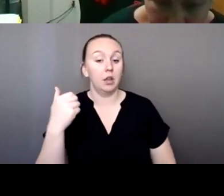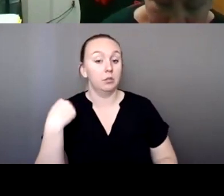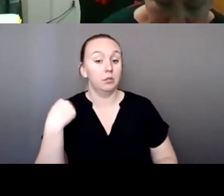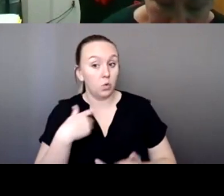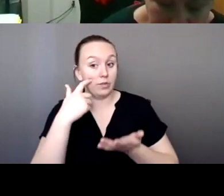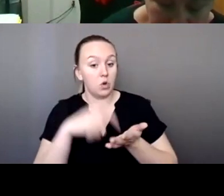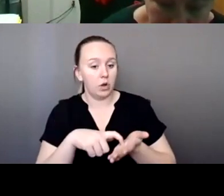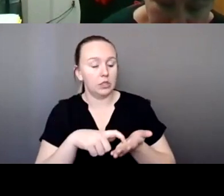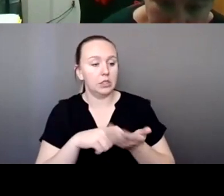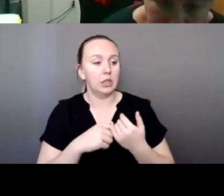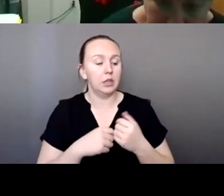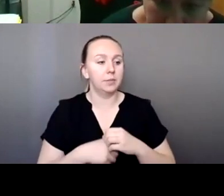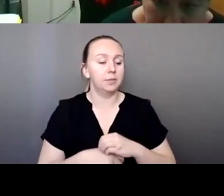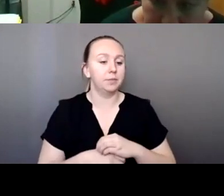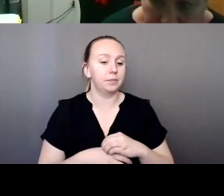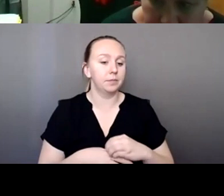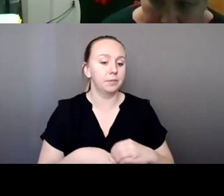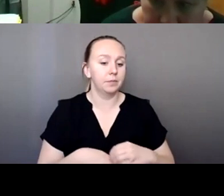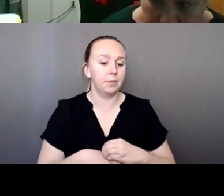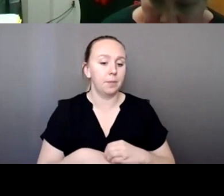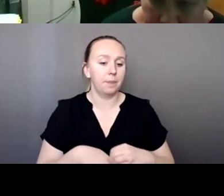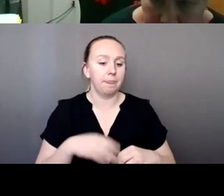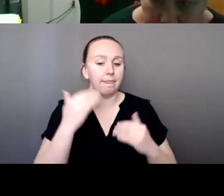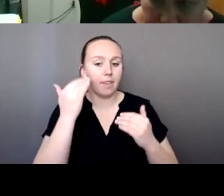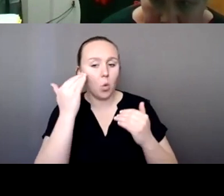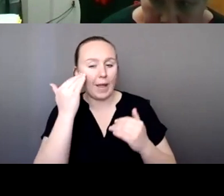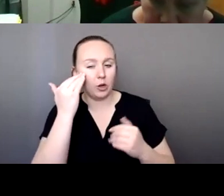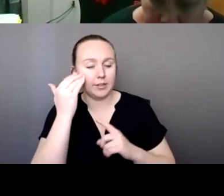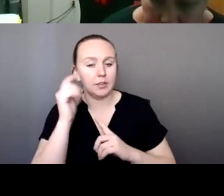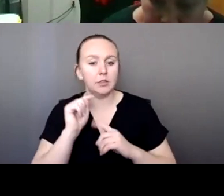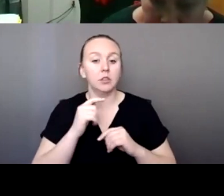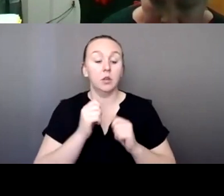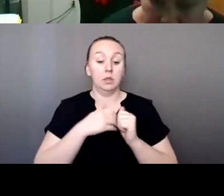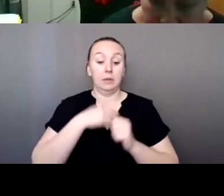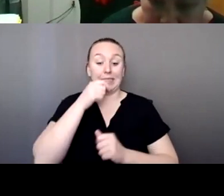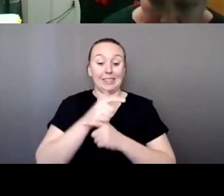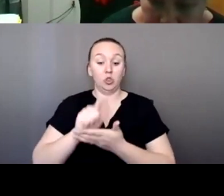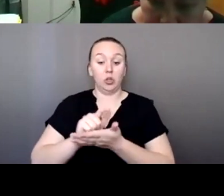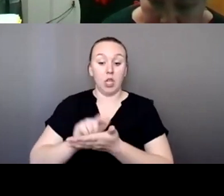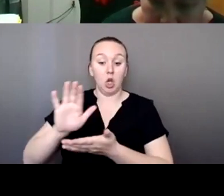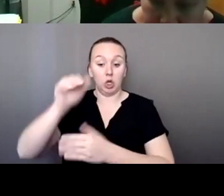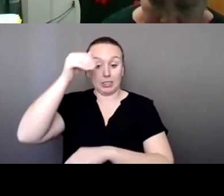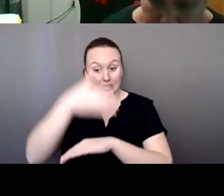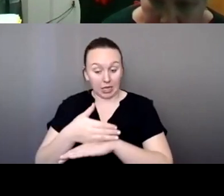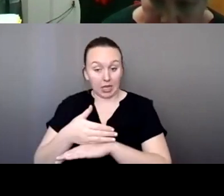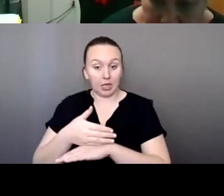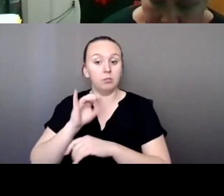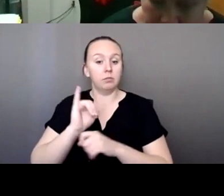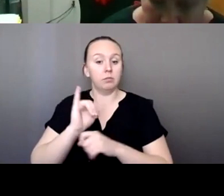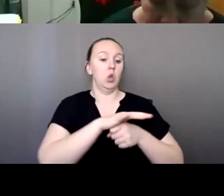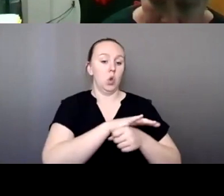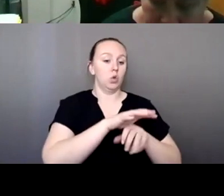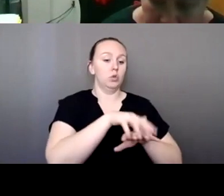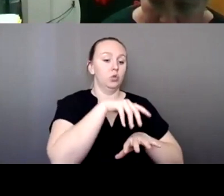awareness, um, with my sister-in-law and her son, it was the local tribal